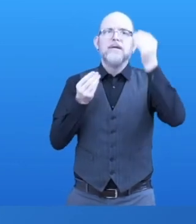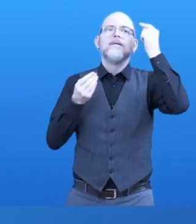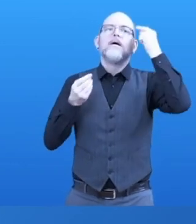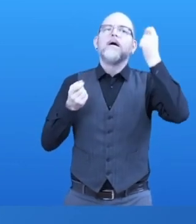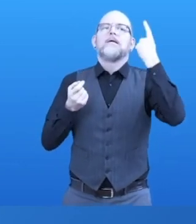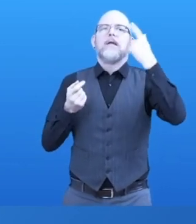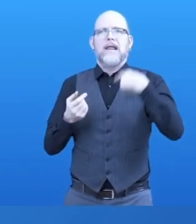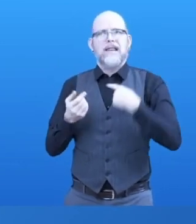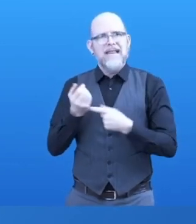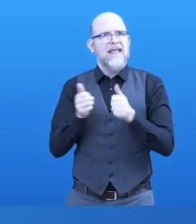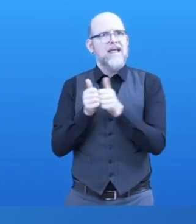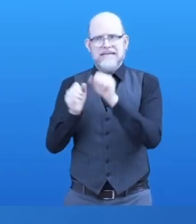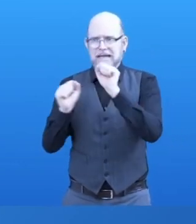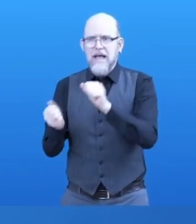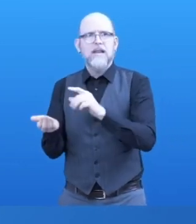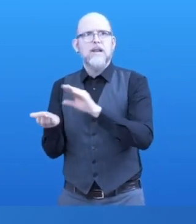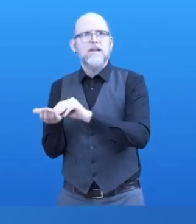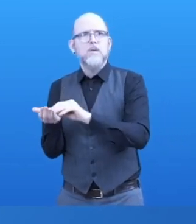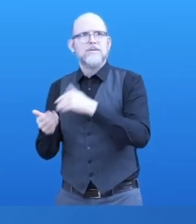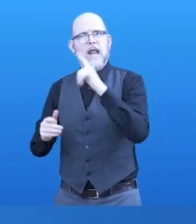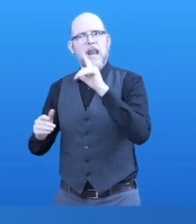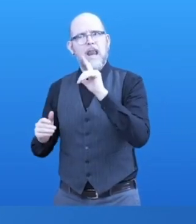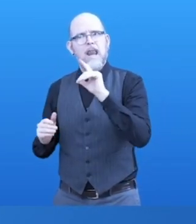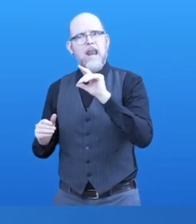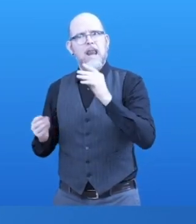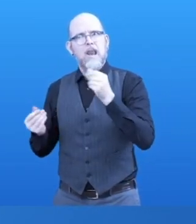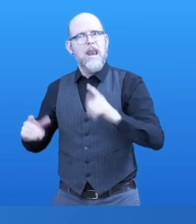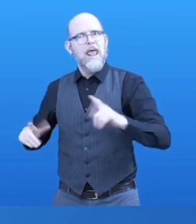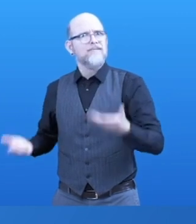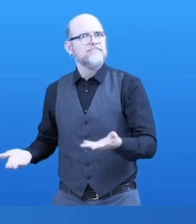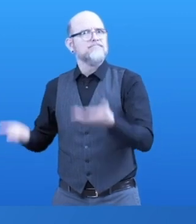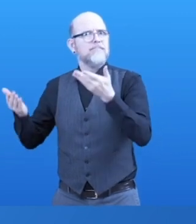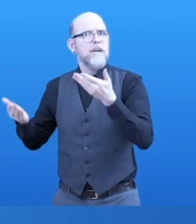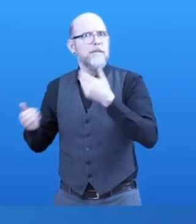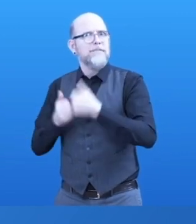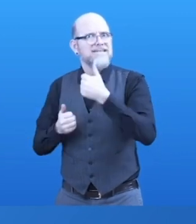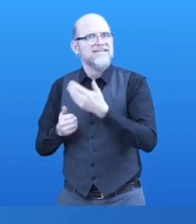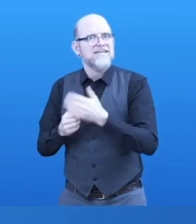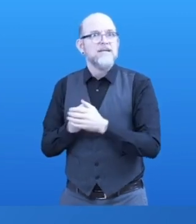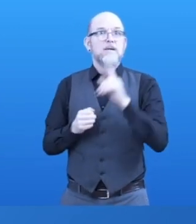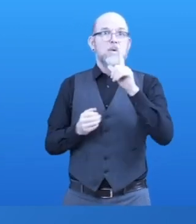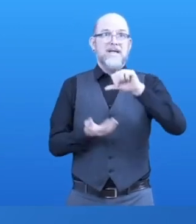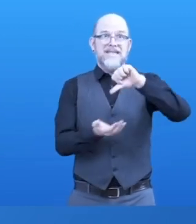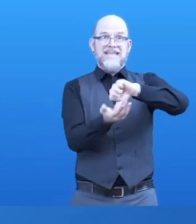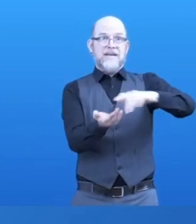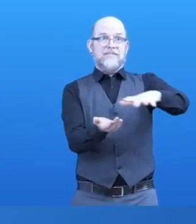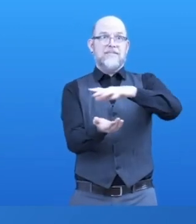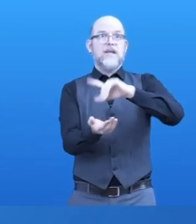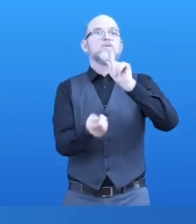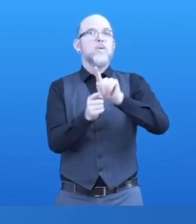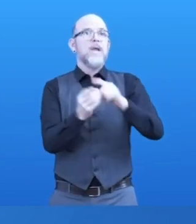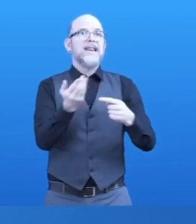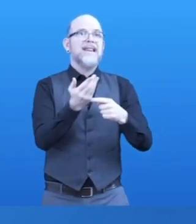The centre also connects technology companies with users to encourage innovation and development of customized solutions for persons with